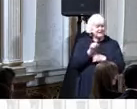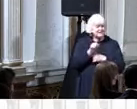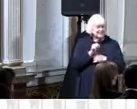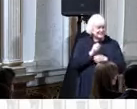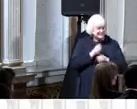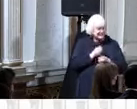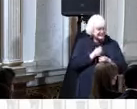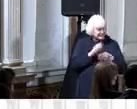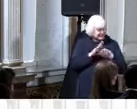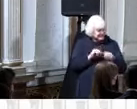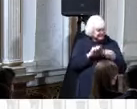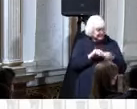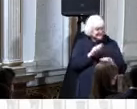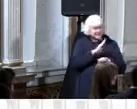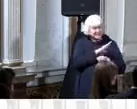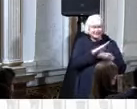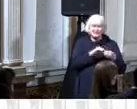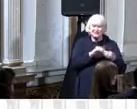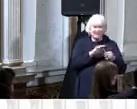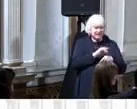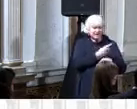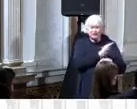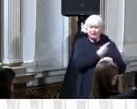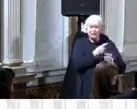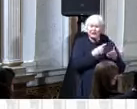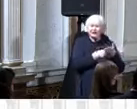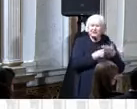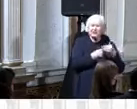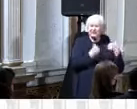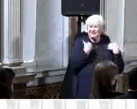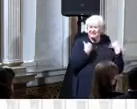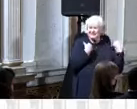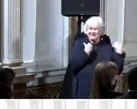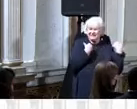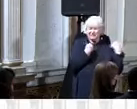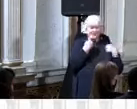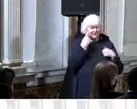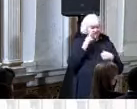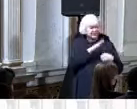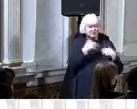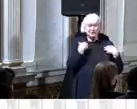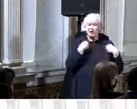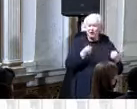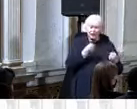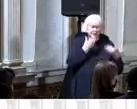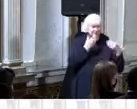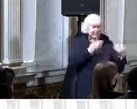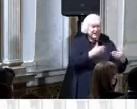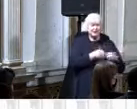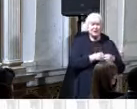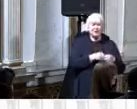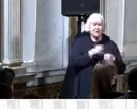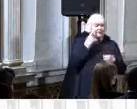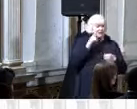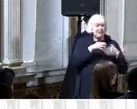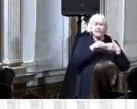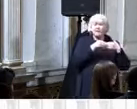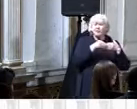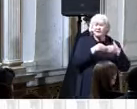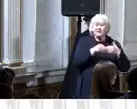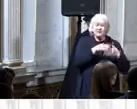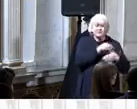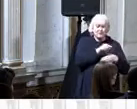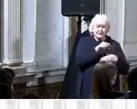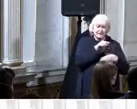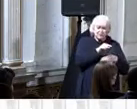story and as you and I discussed backstage for your courage and and for the leadership that you and